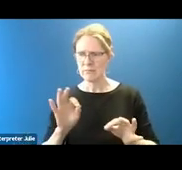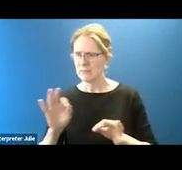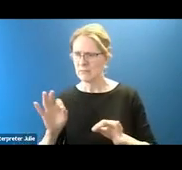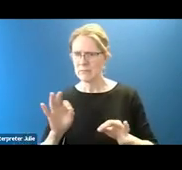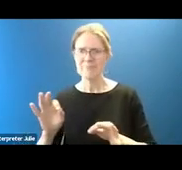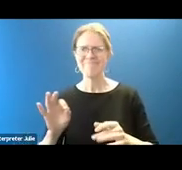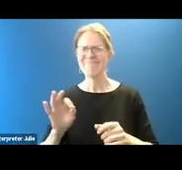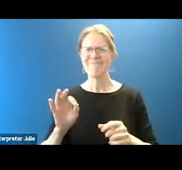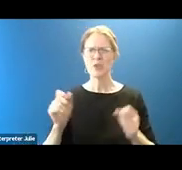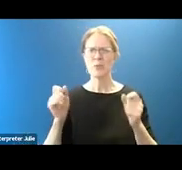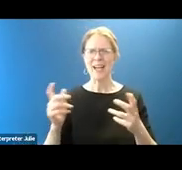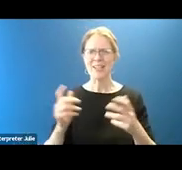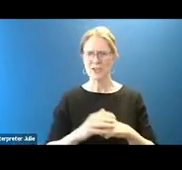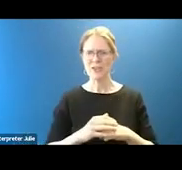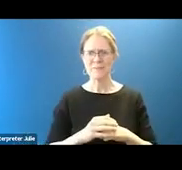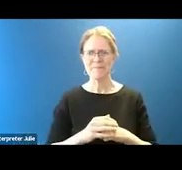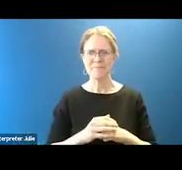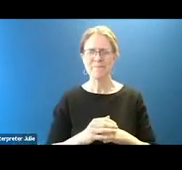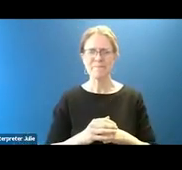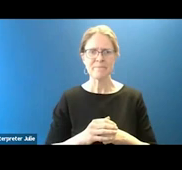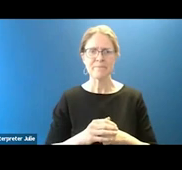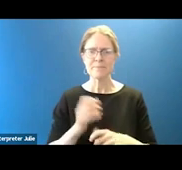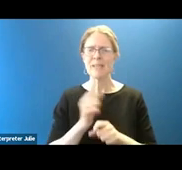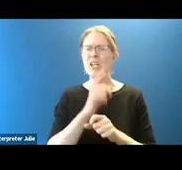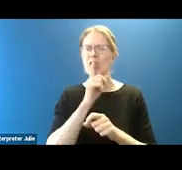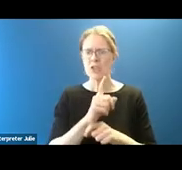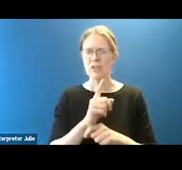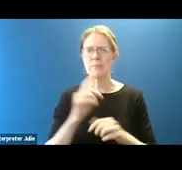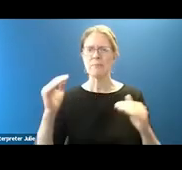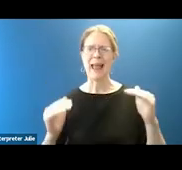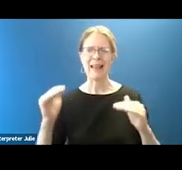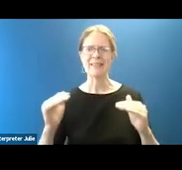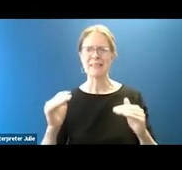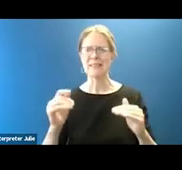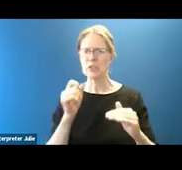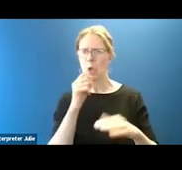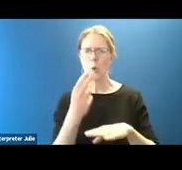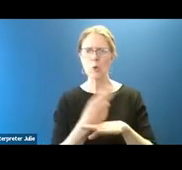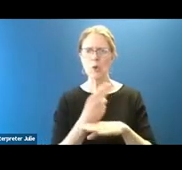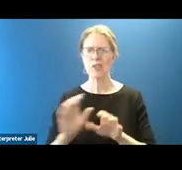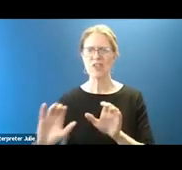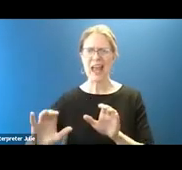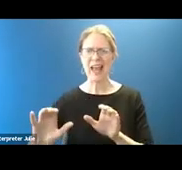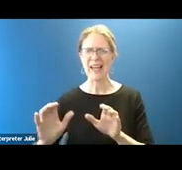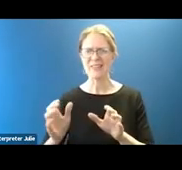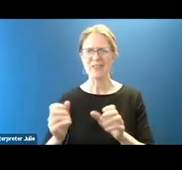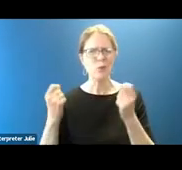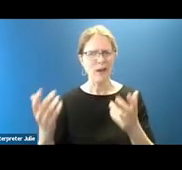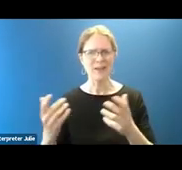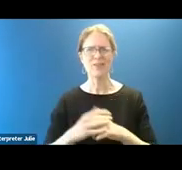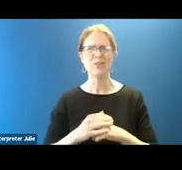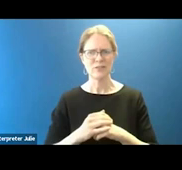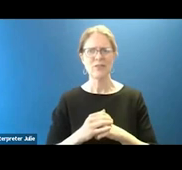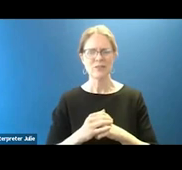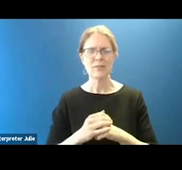that is being told by that speaker. So make sure you balance that. So don't overuse that chat box. But what you can do is